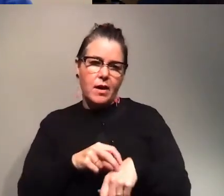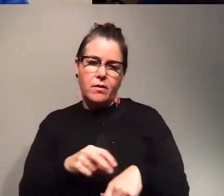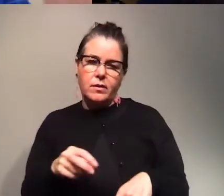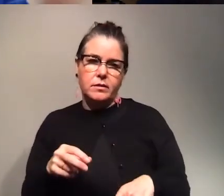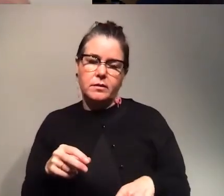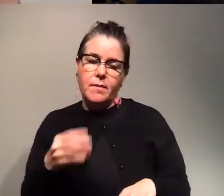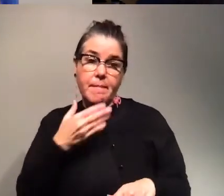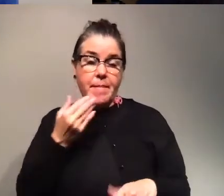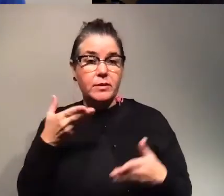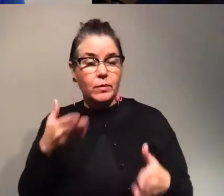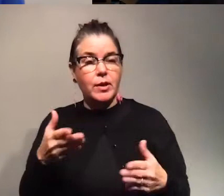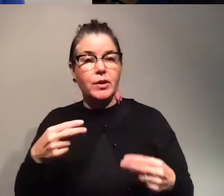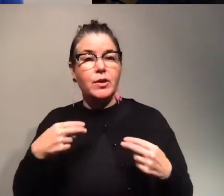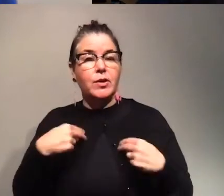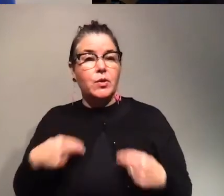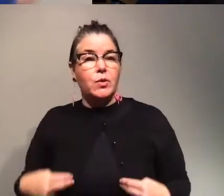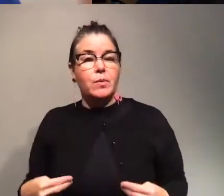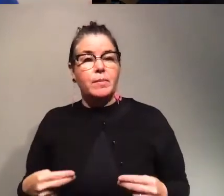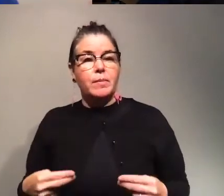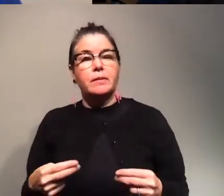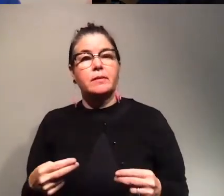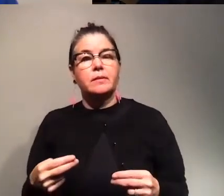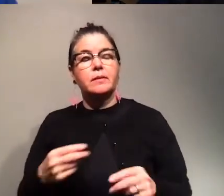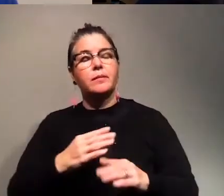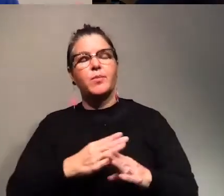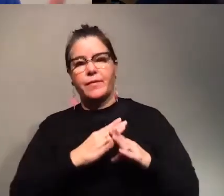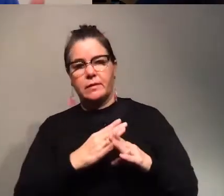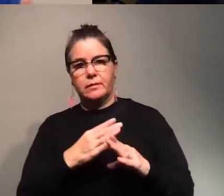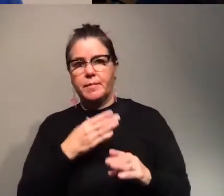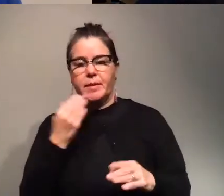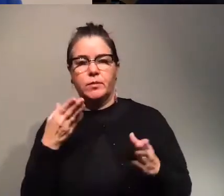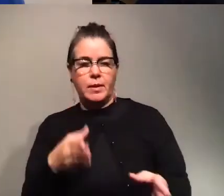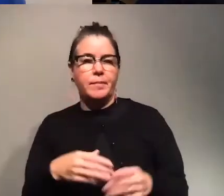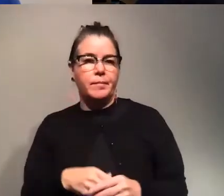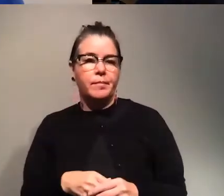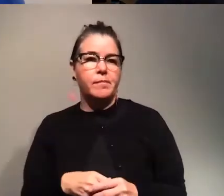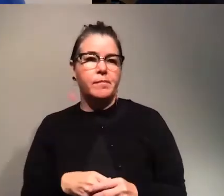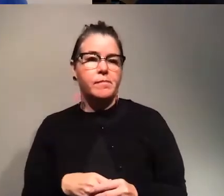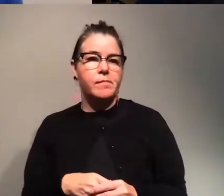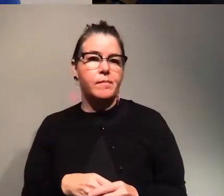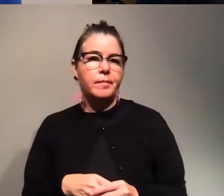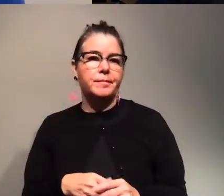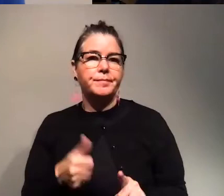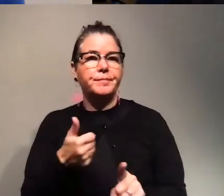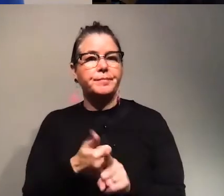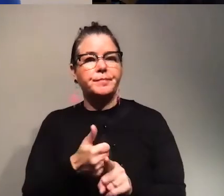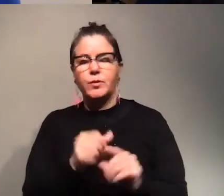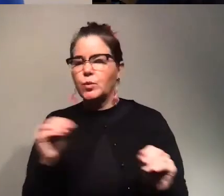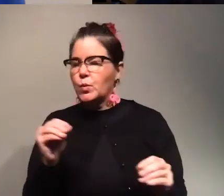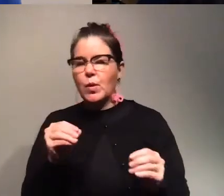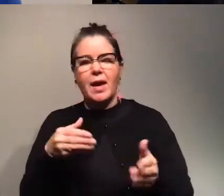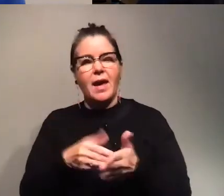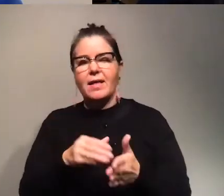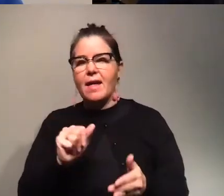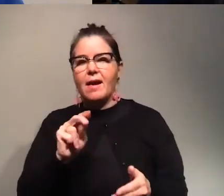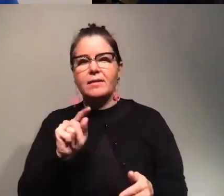either humans and plants is prevention so because they are not antivirals most of